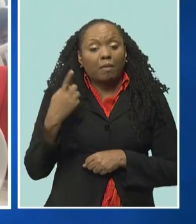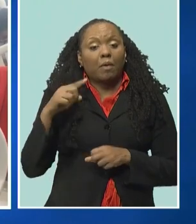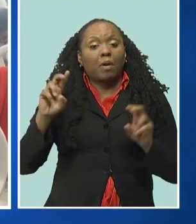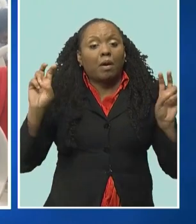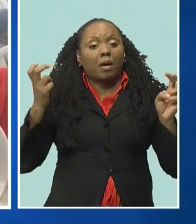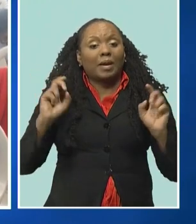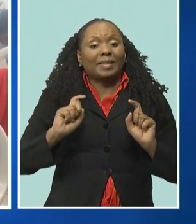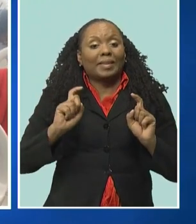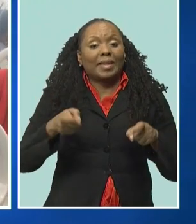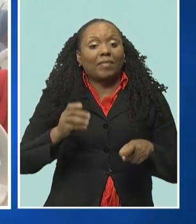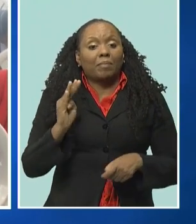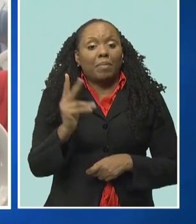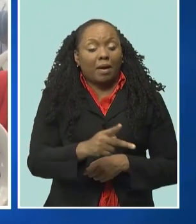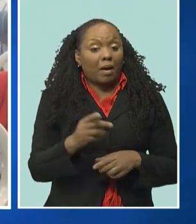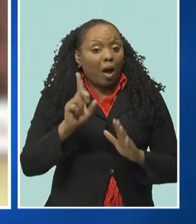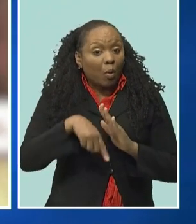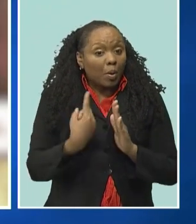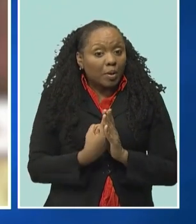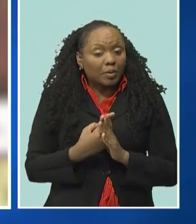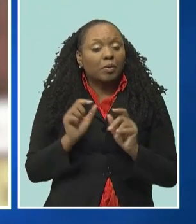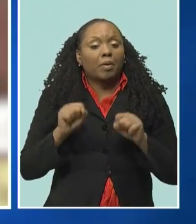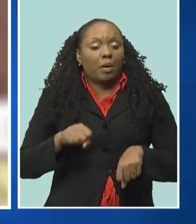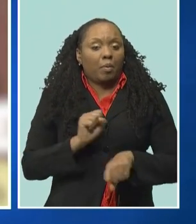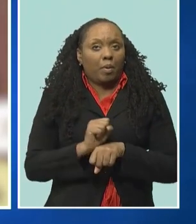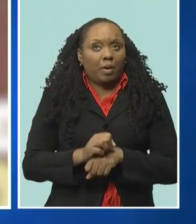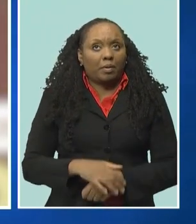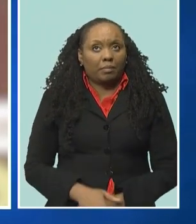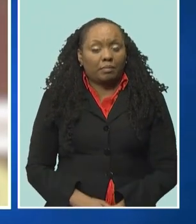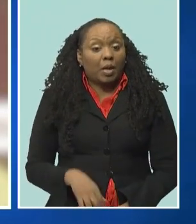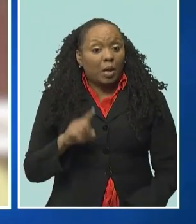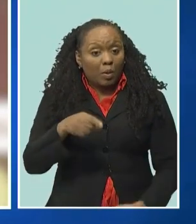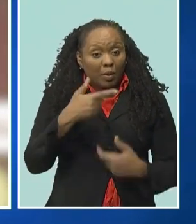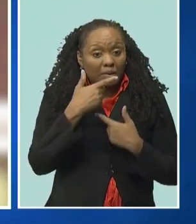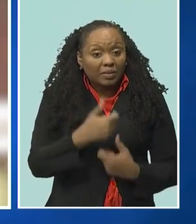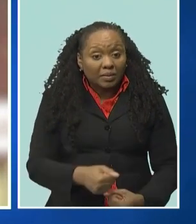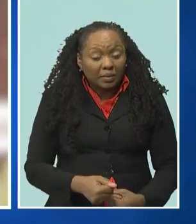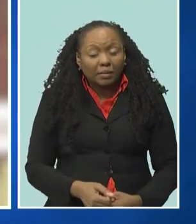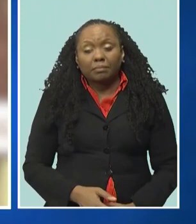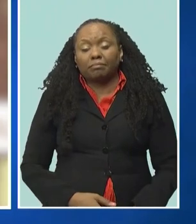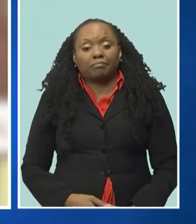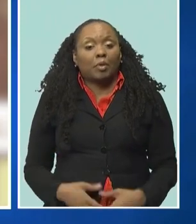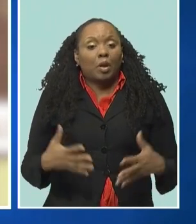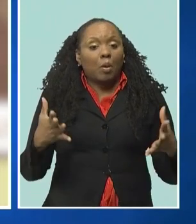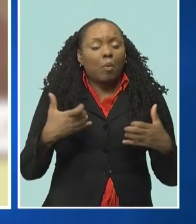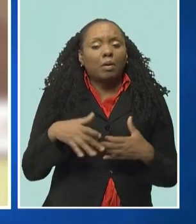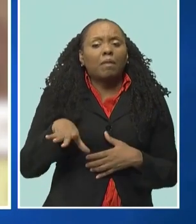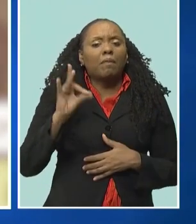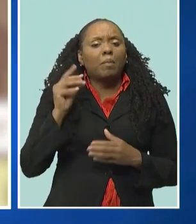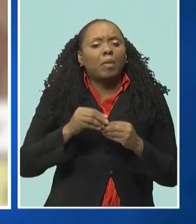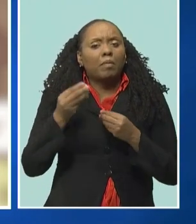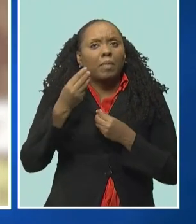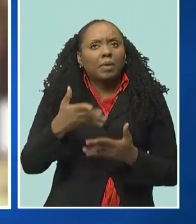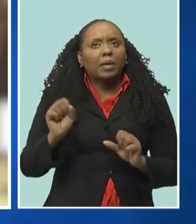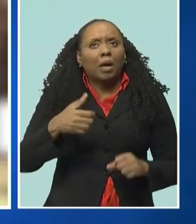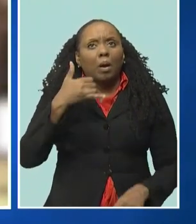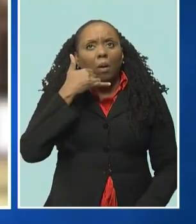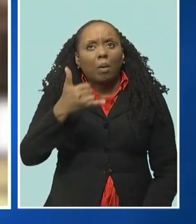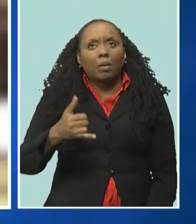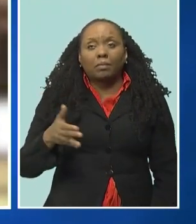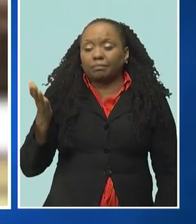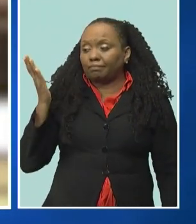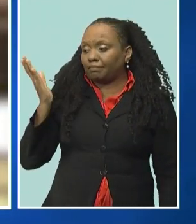positions. If you are interested in being a camp assistant or want to find out more on behalf of a relative, please give them a call at